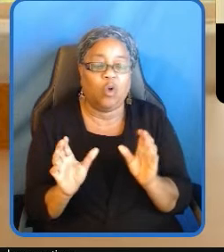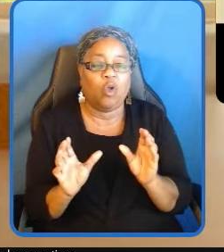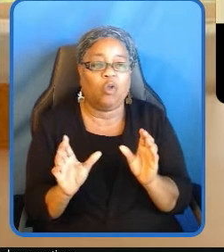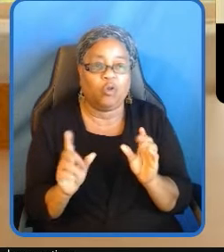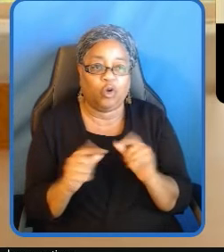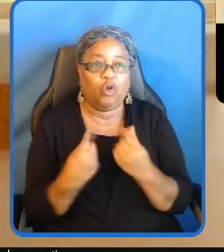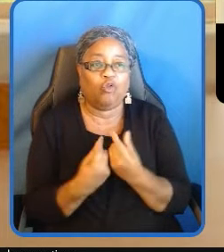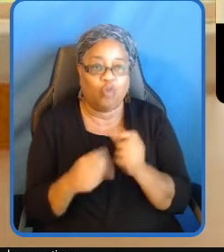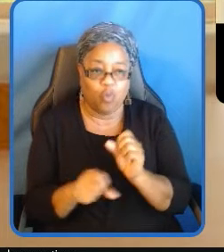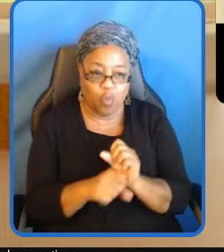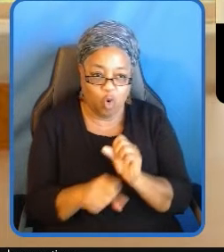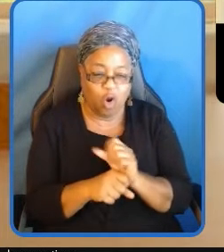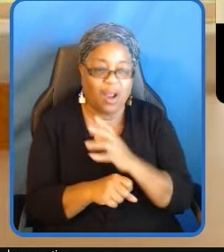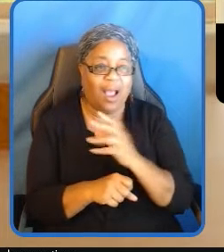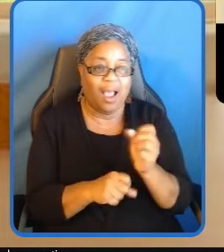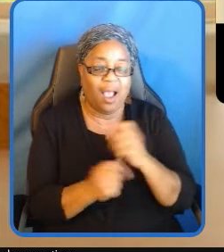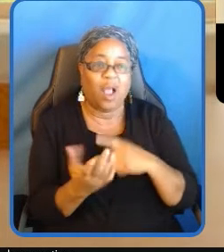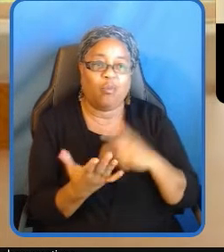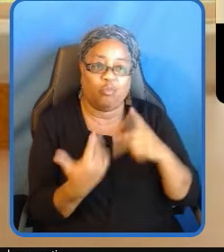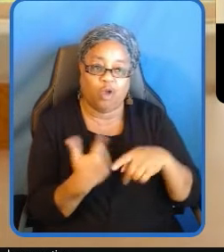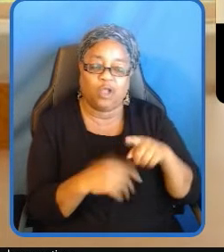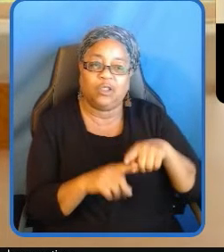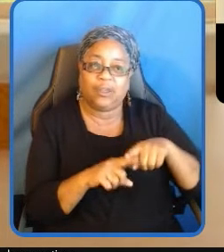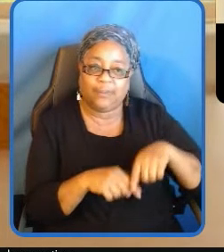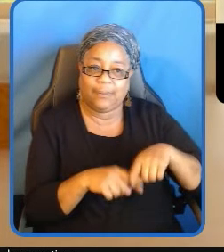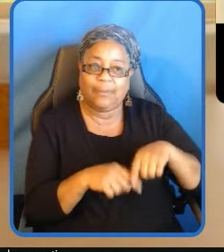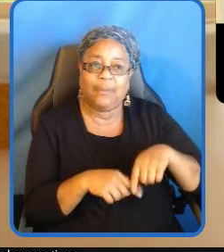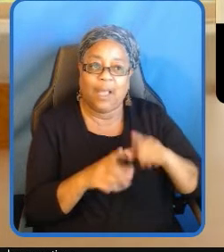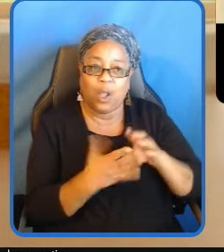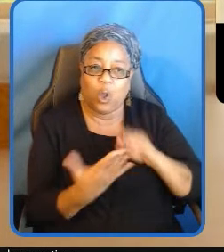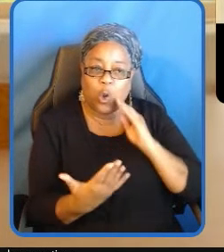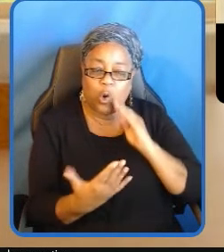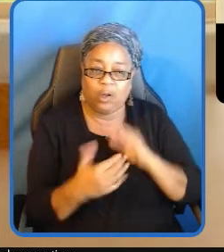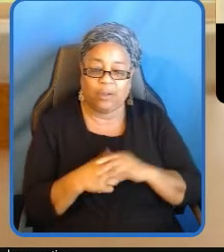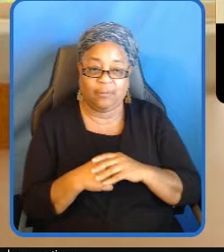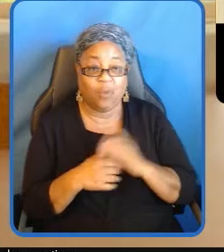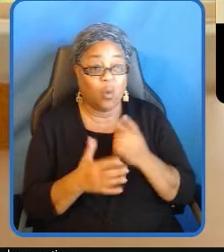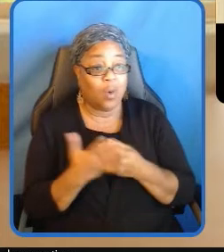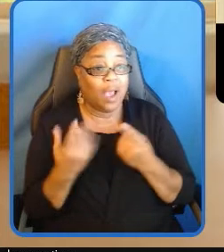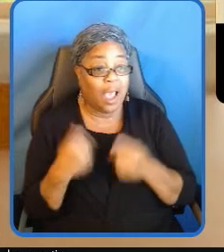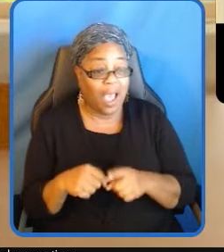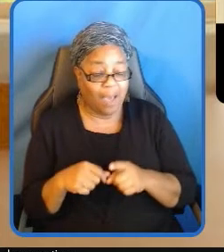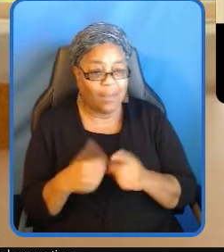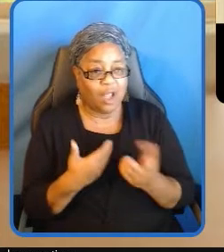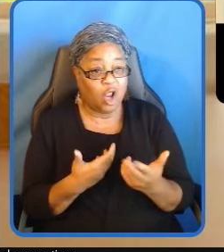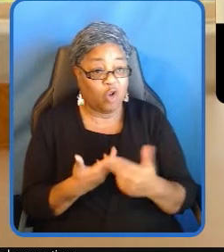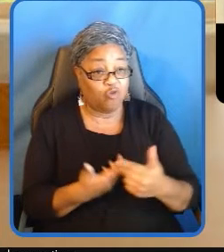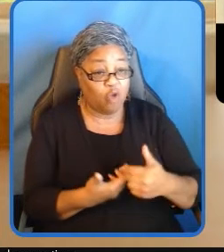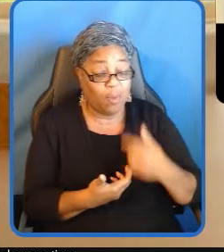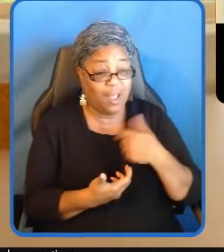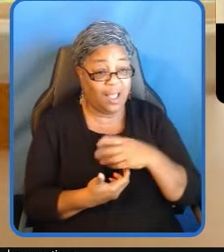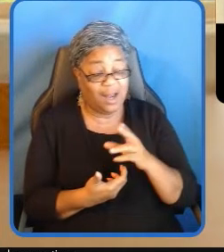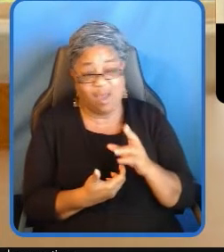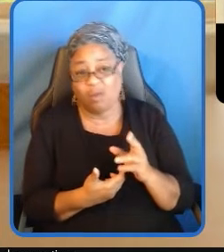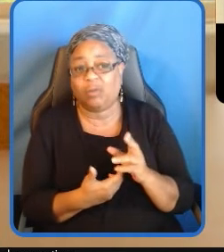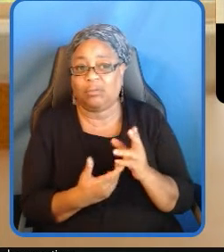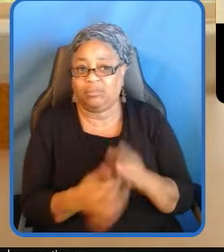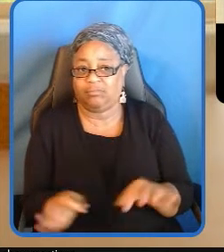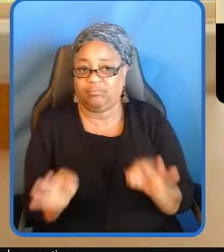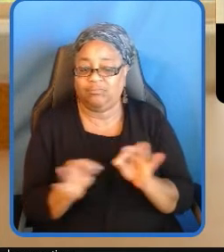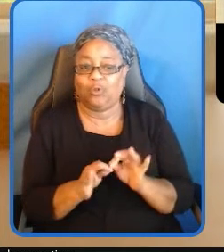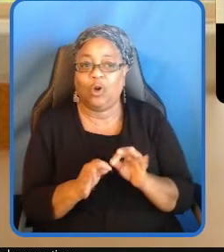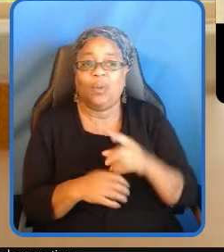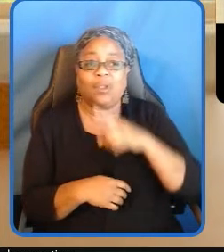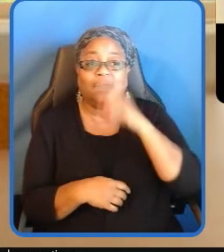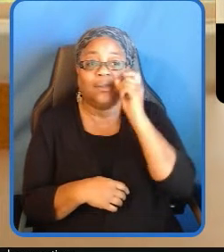then something remarkable happened enrollment in our flagship summer program jumped by more than